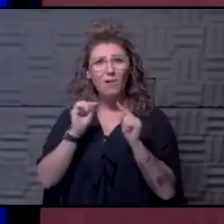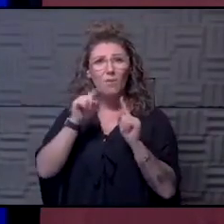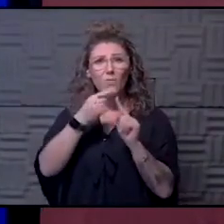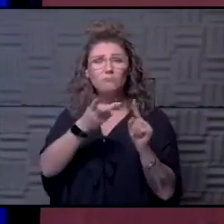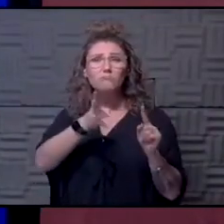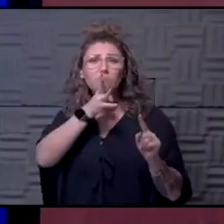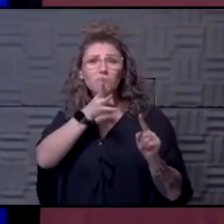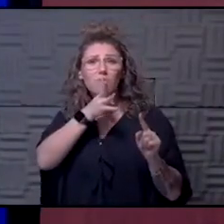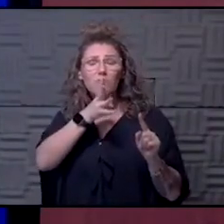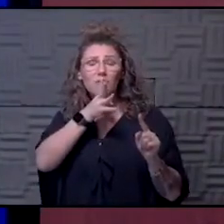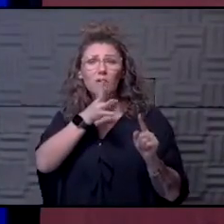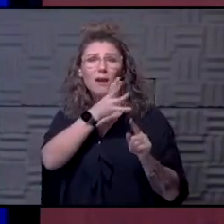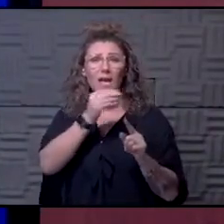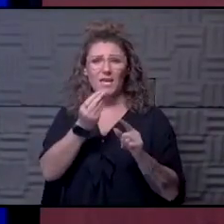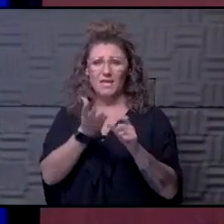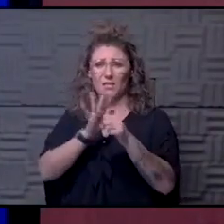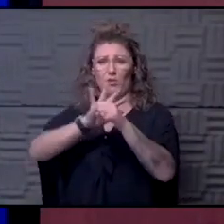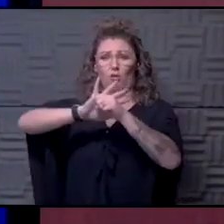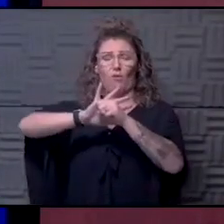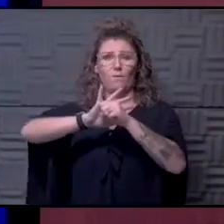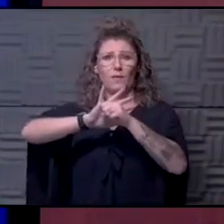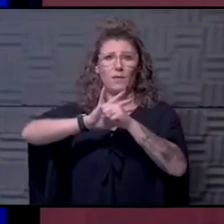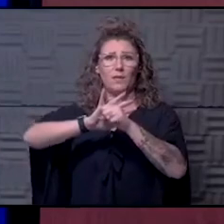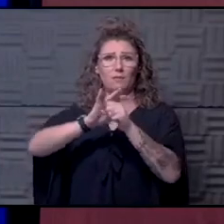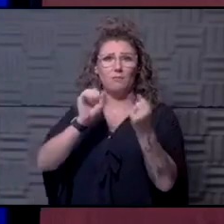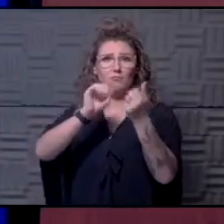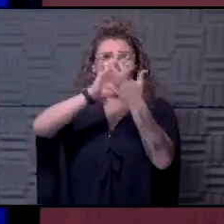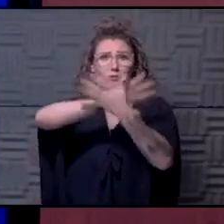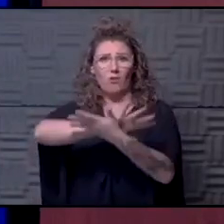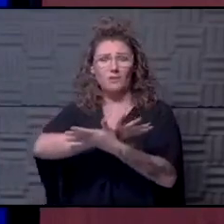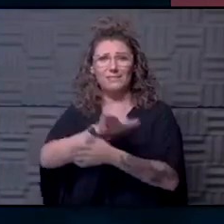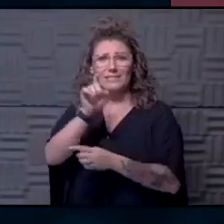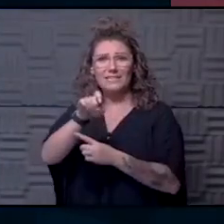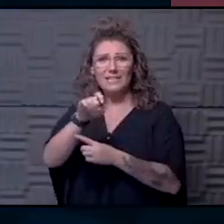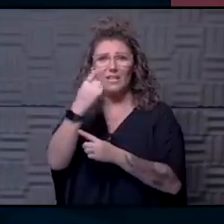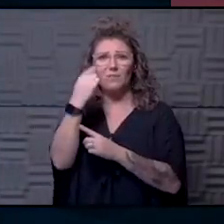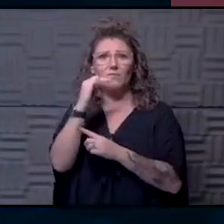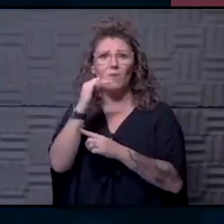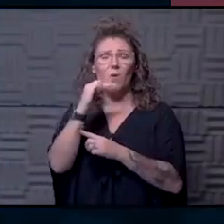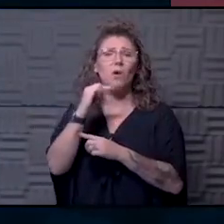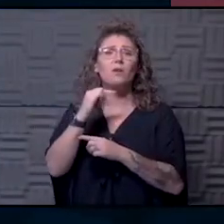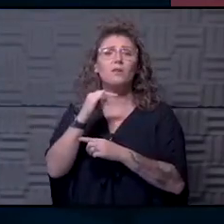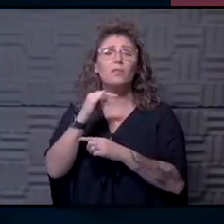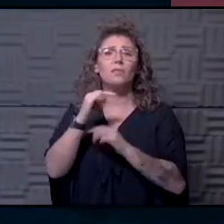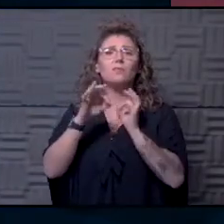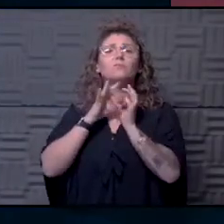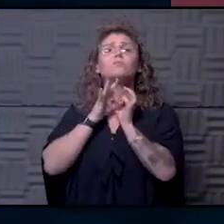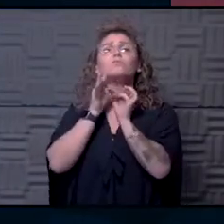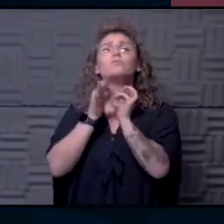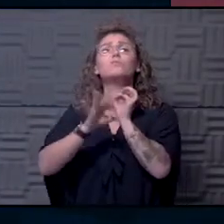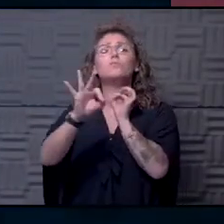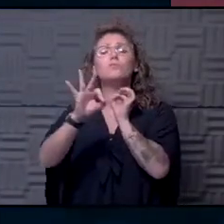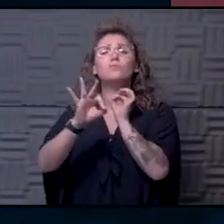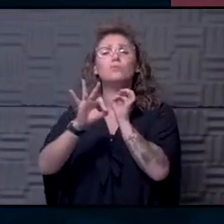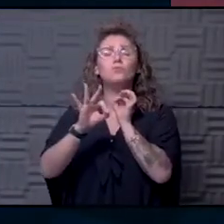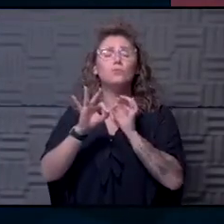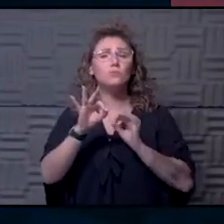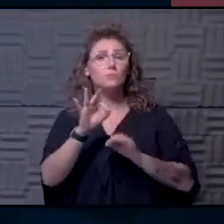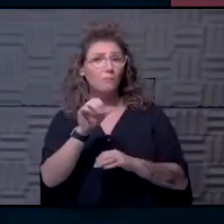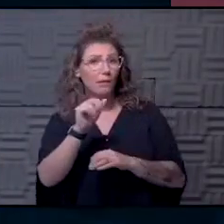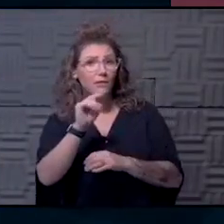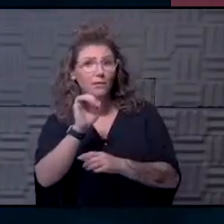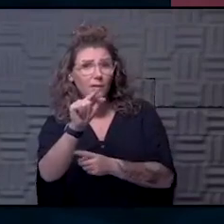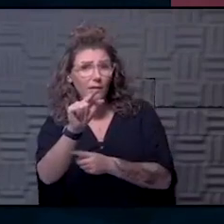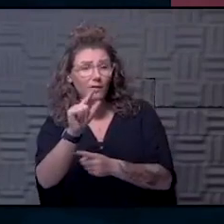talks and did the COVID, um, cause the need for the, how did it cause the need to have the, the wind? Neil,